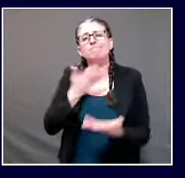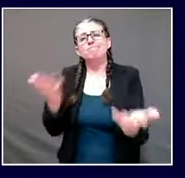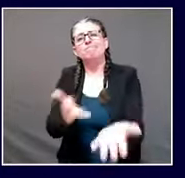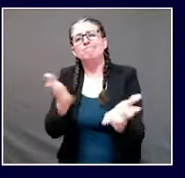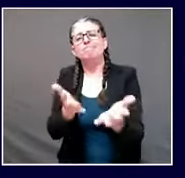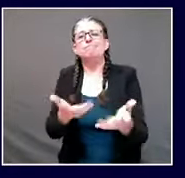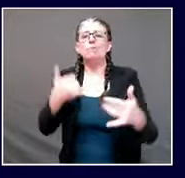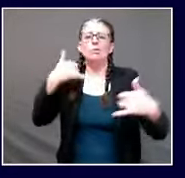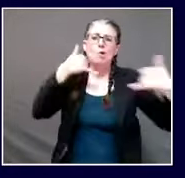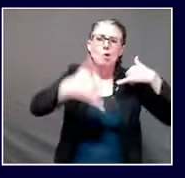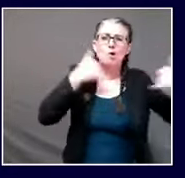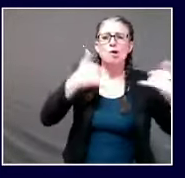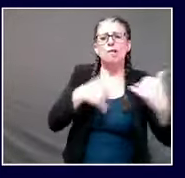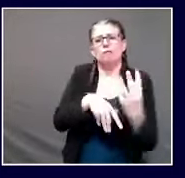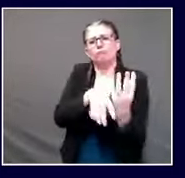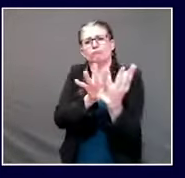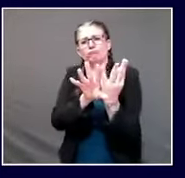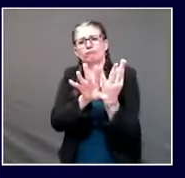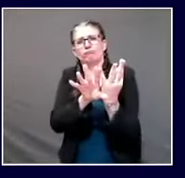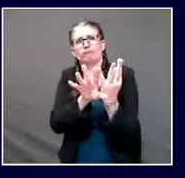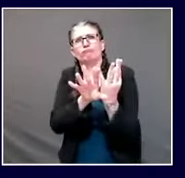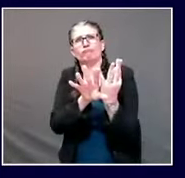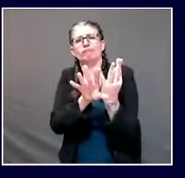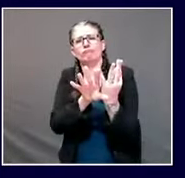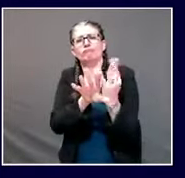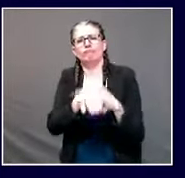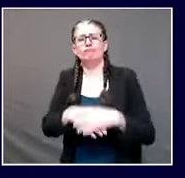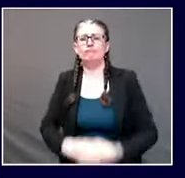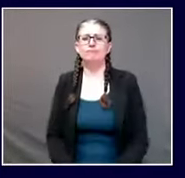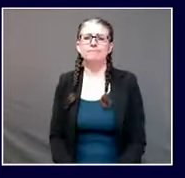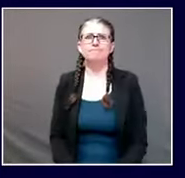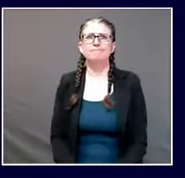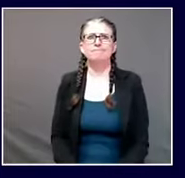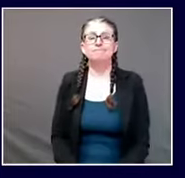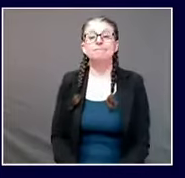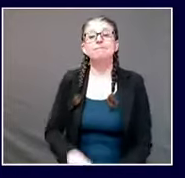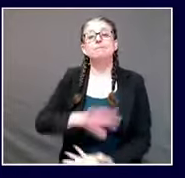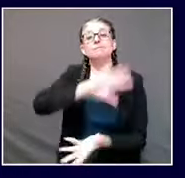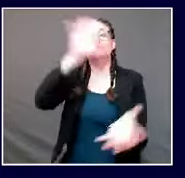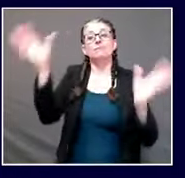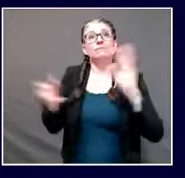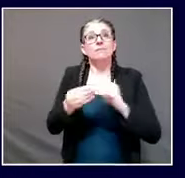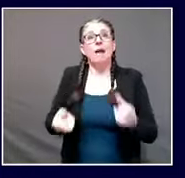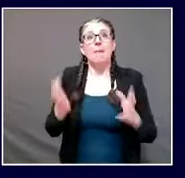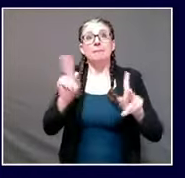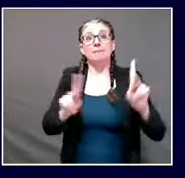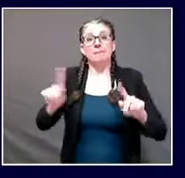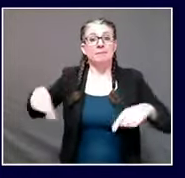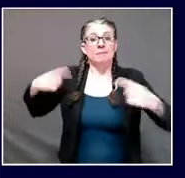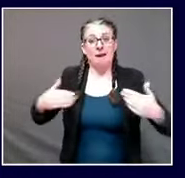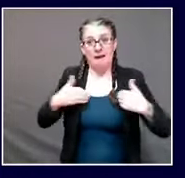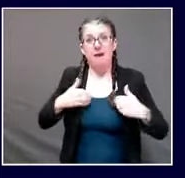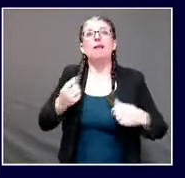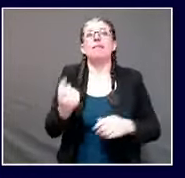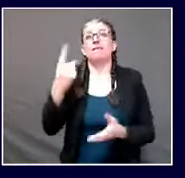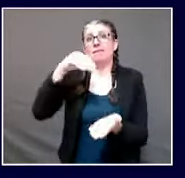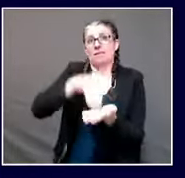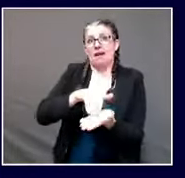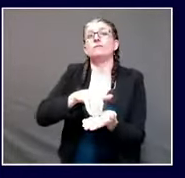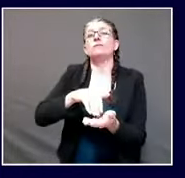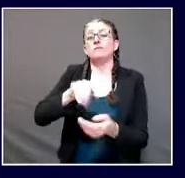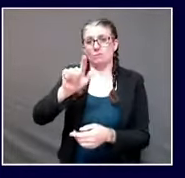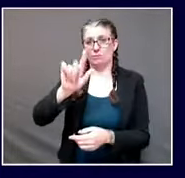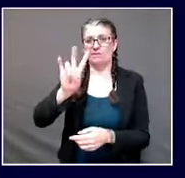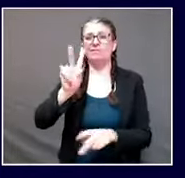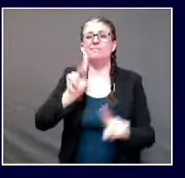Right now, across the state of Maine, there are a total of 11,027 individuals with COVID